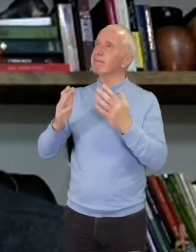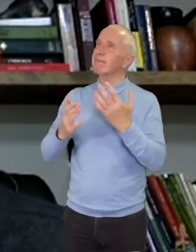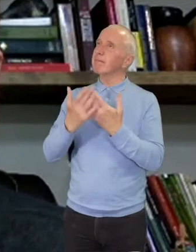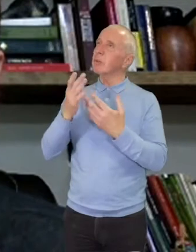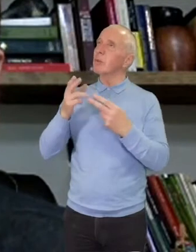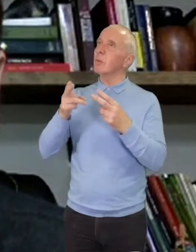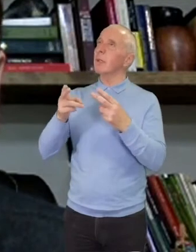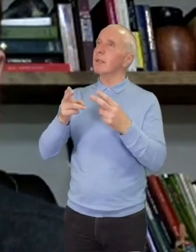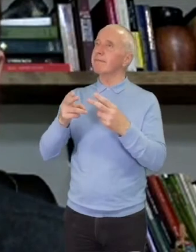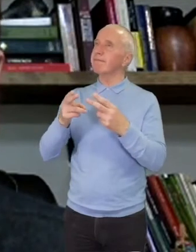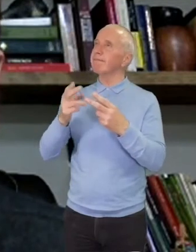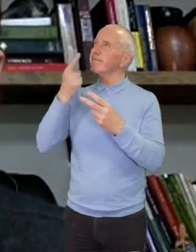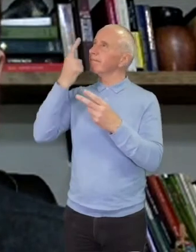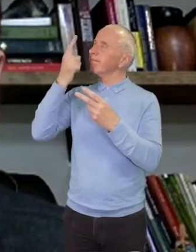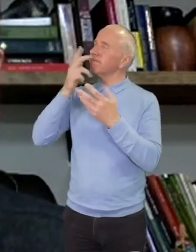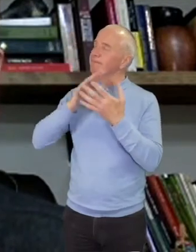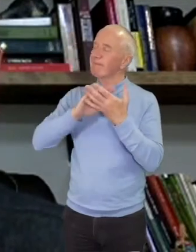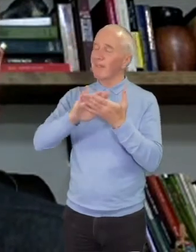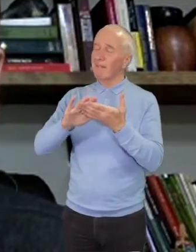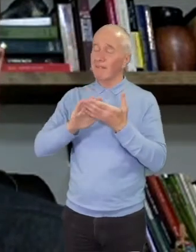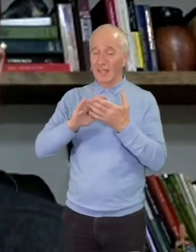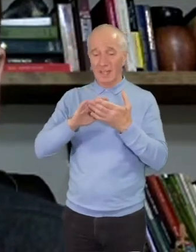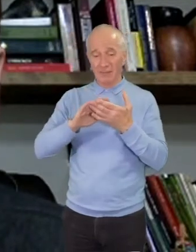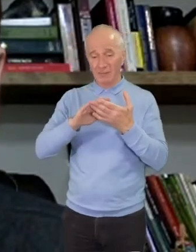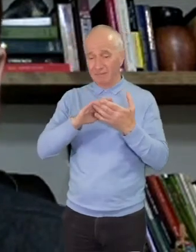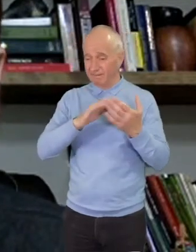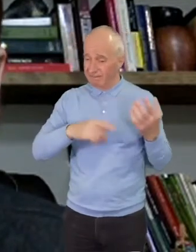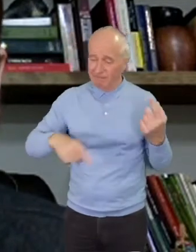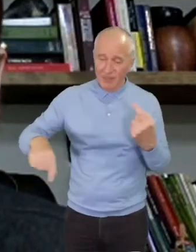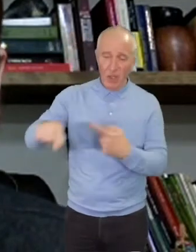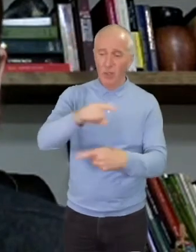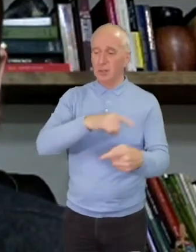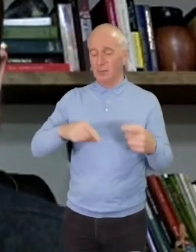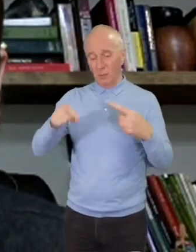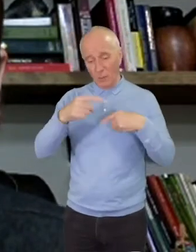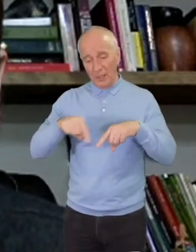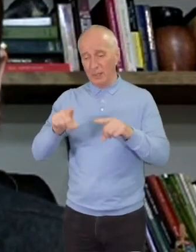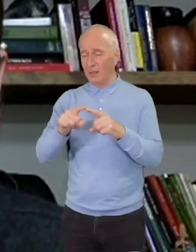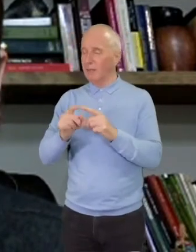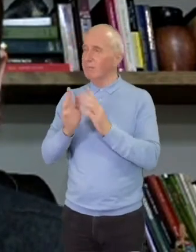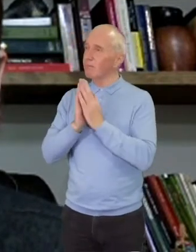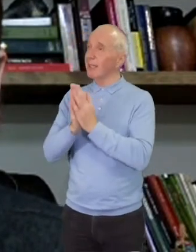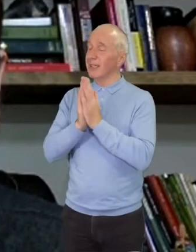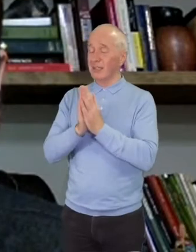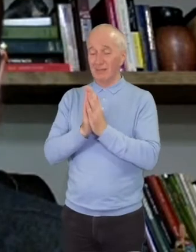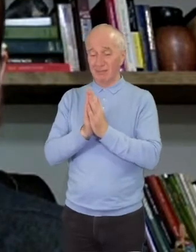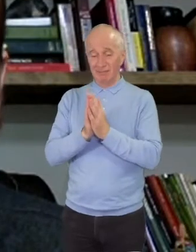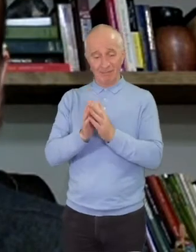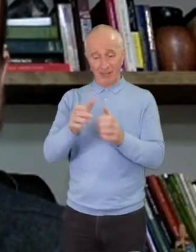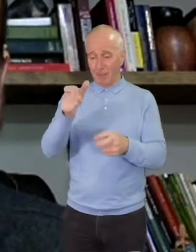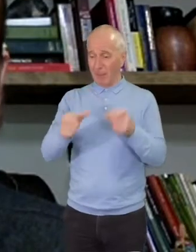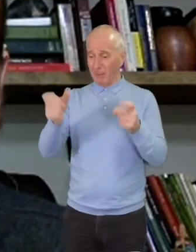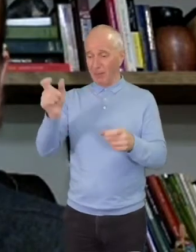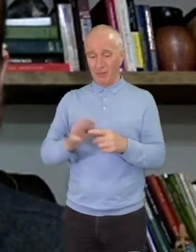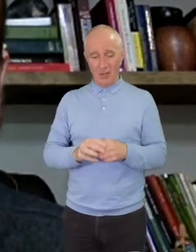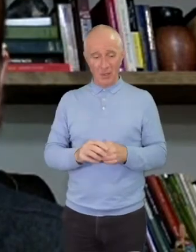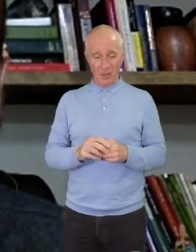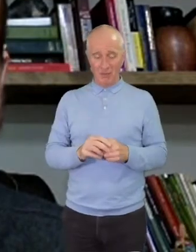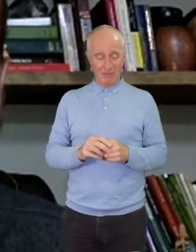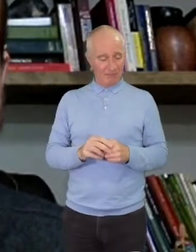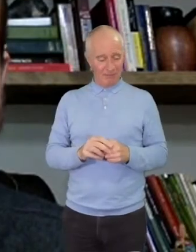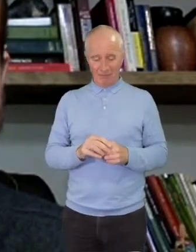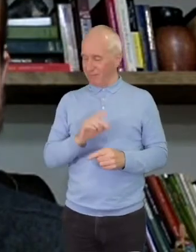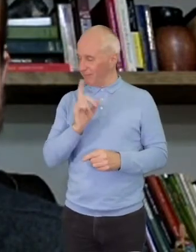Forgive us when we have been the religious folks who pass by on the other